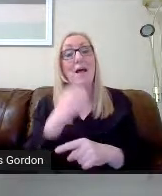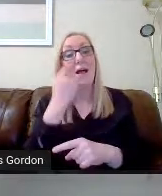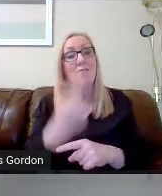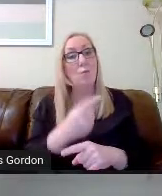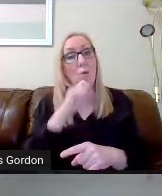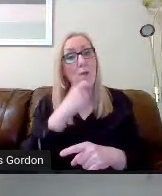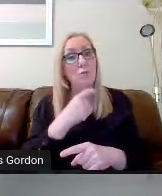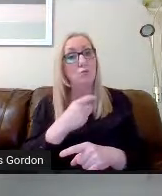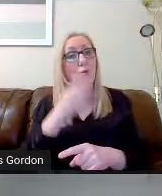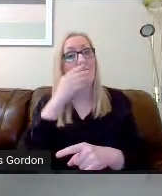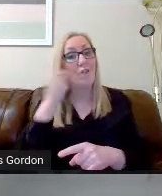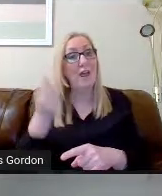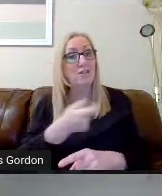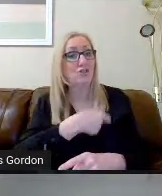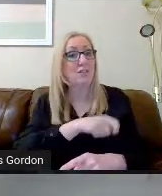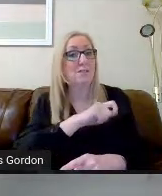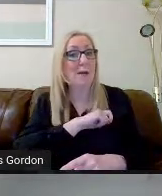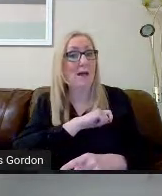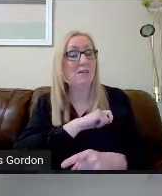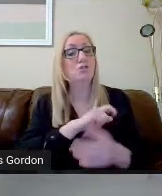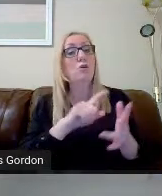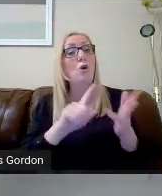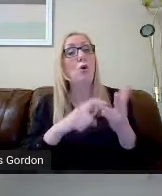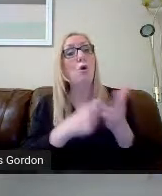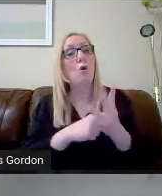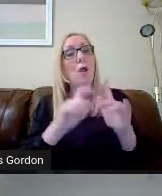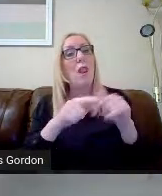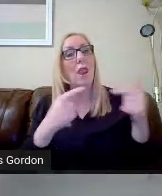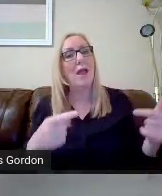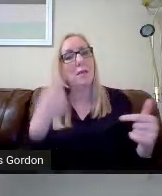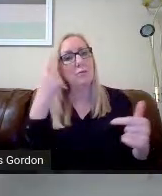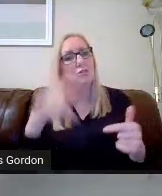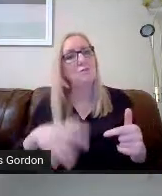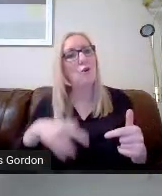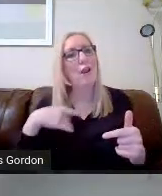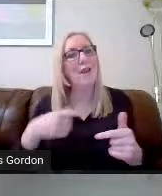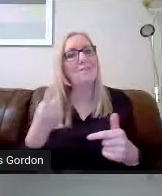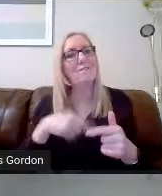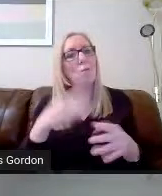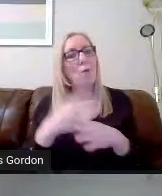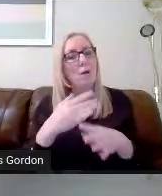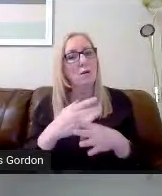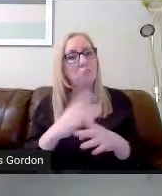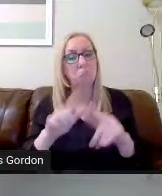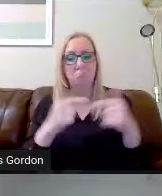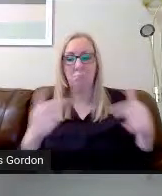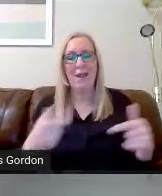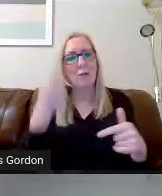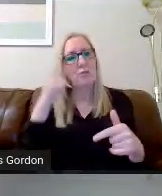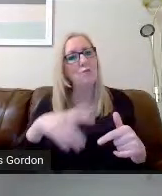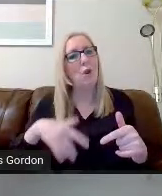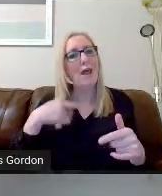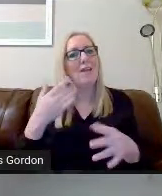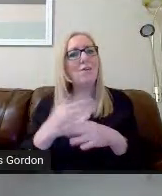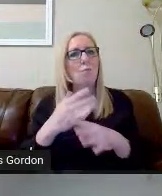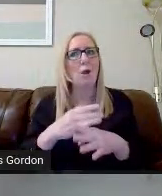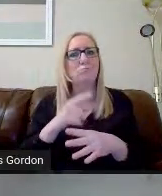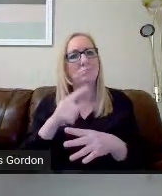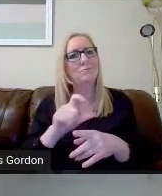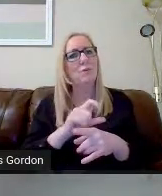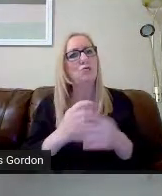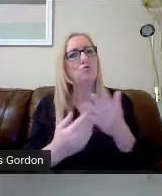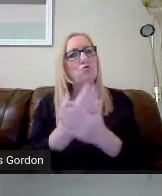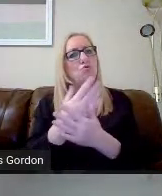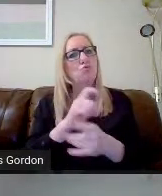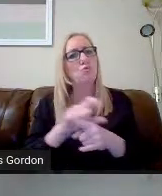Spanish, or Languages for Life and Work. Languages for Life and Work is a course that was introduced last year.